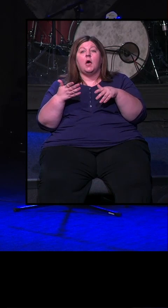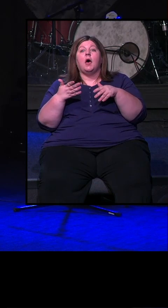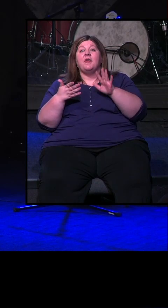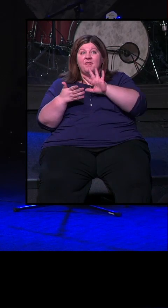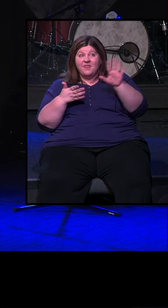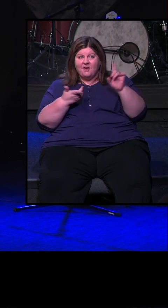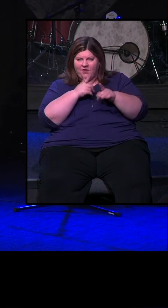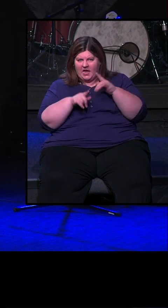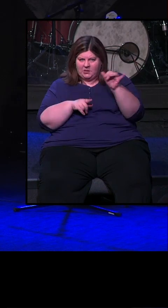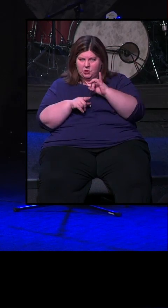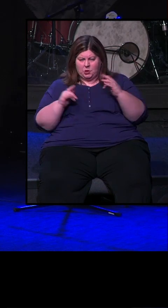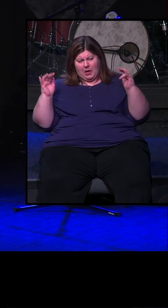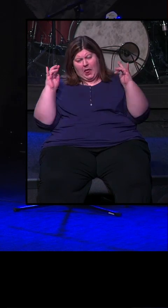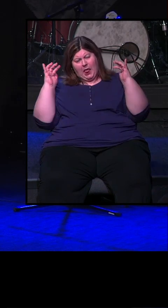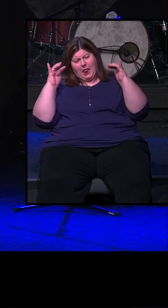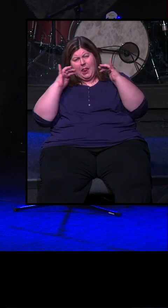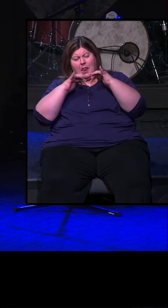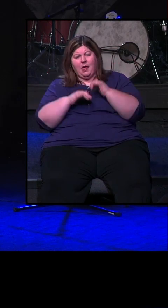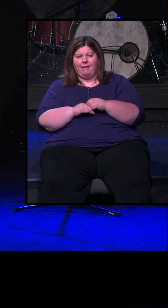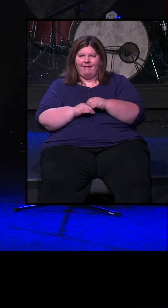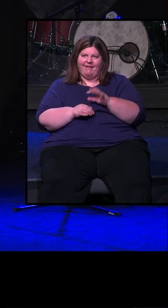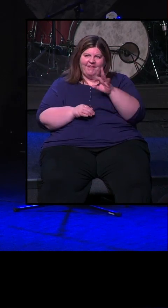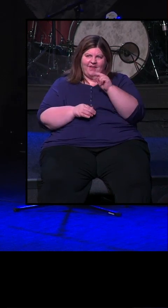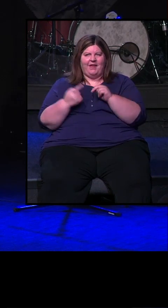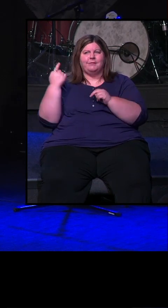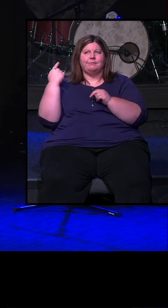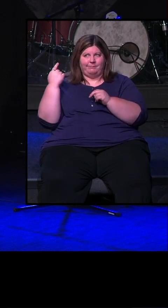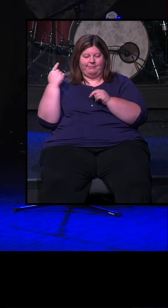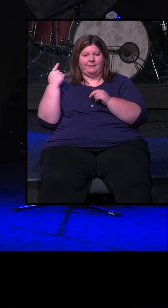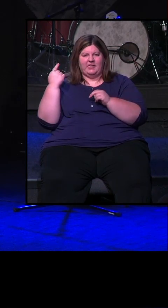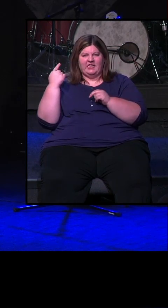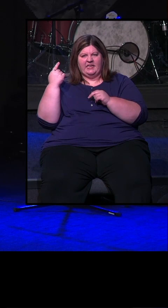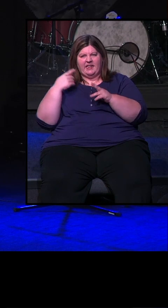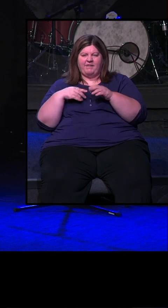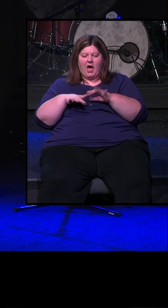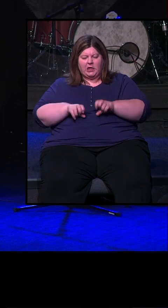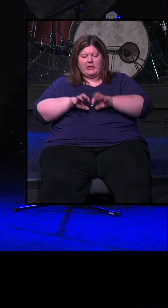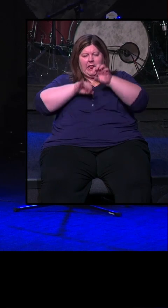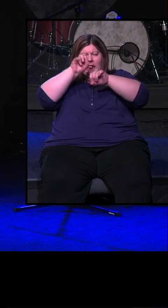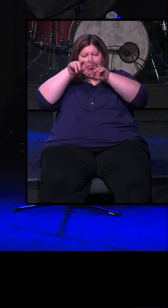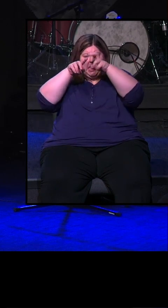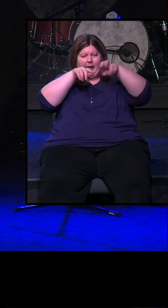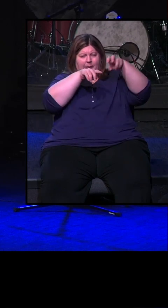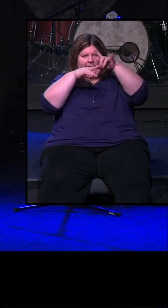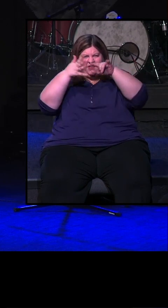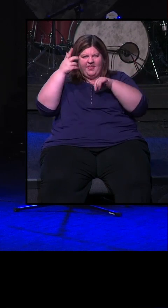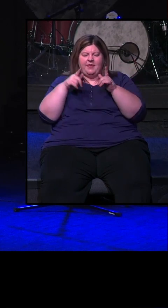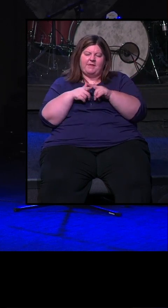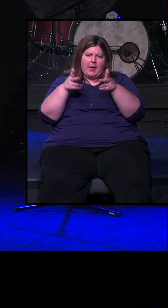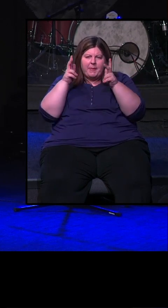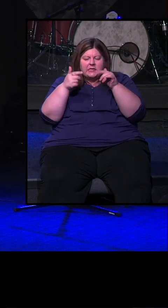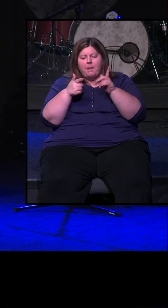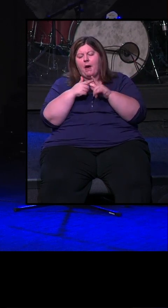friends. It's going to be an awesome time. A couple pictures behind me. They have a Ninja Warrior course. They've got basketball and volleyball. They've got video